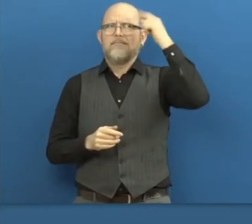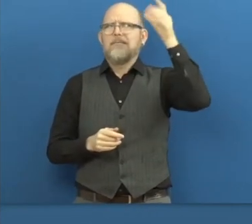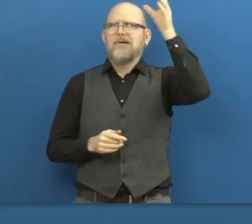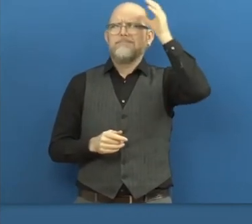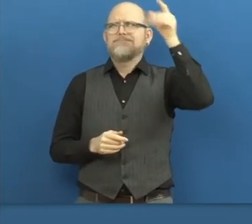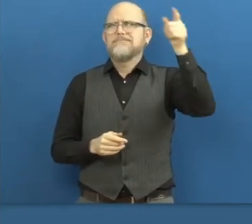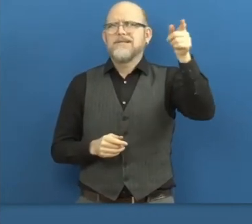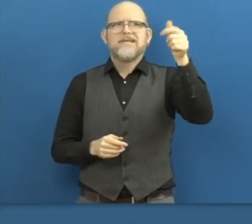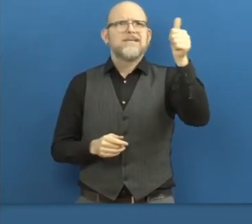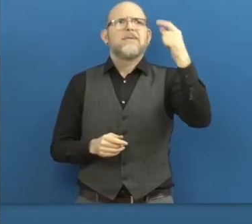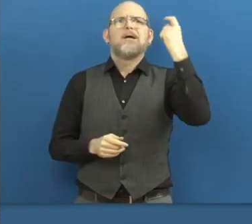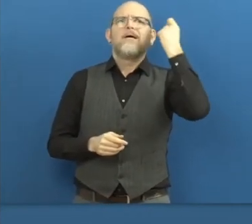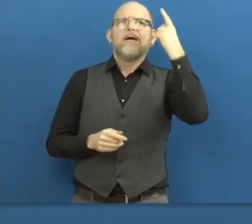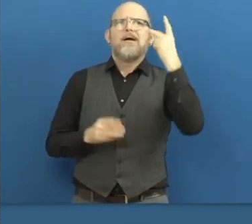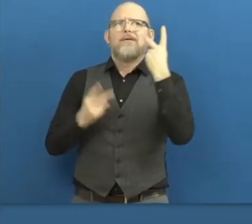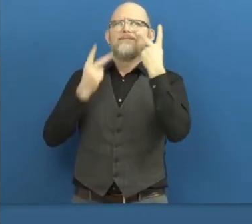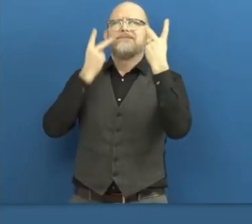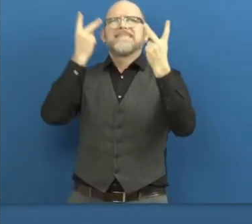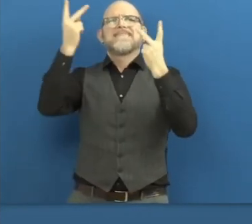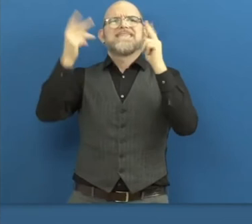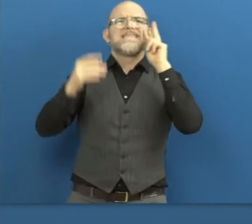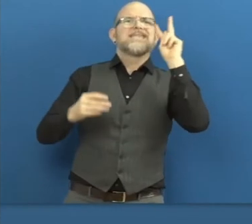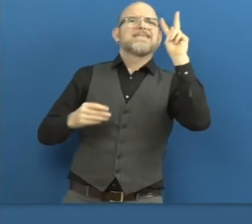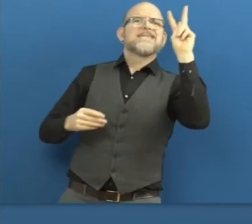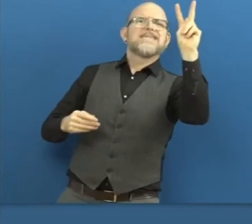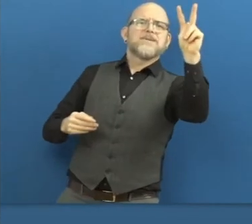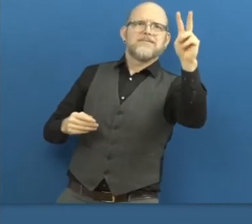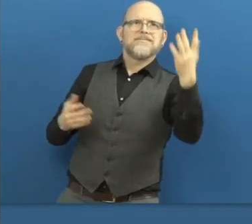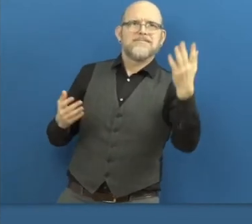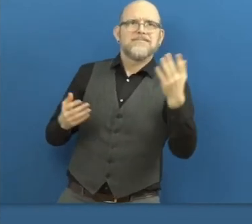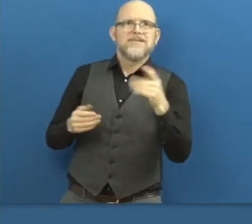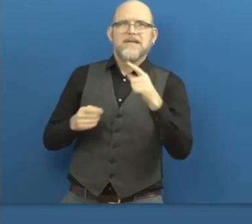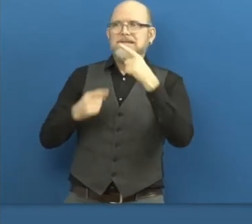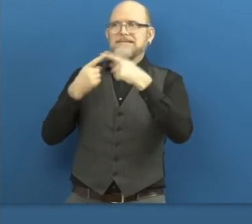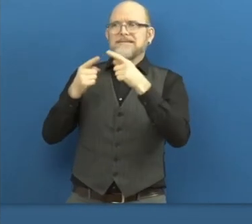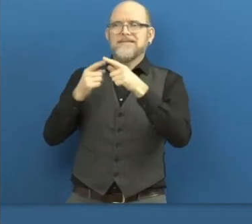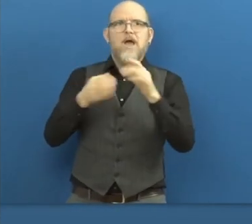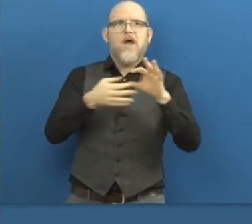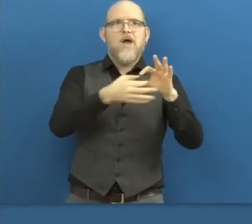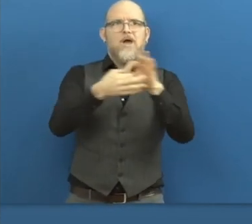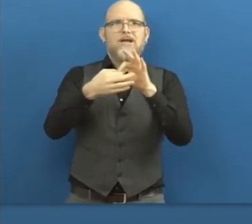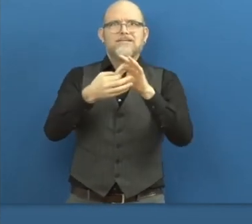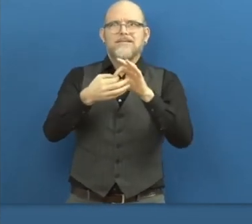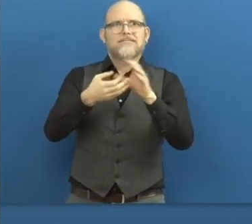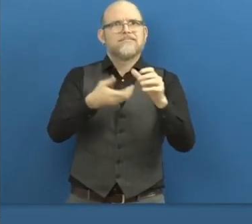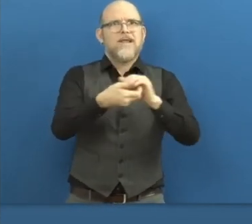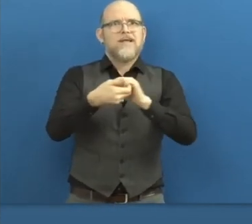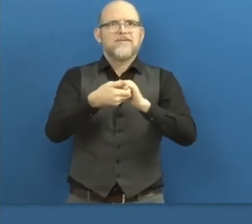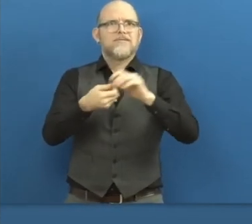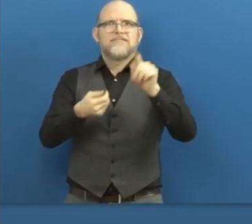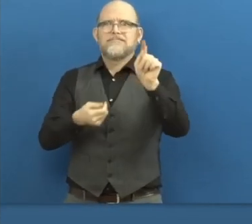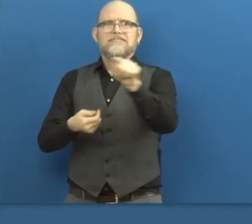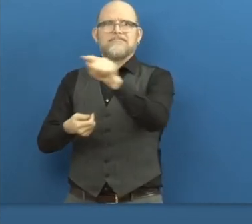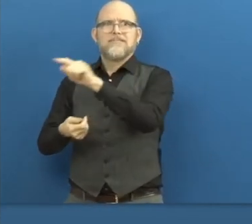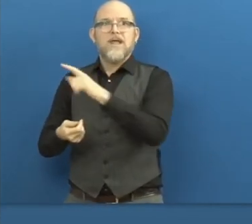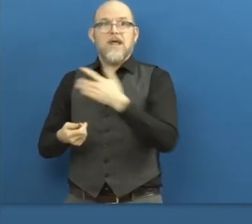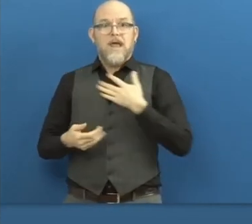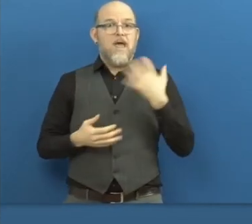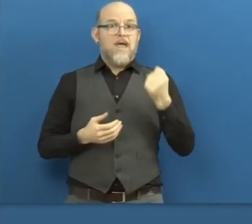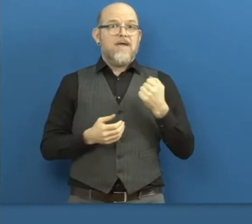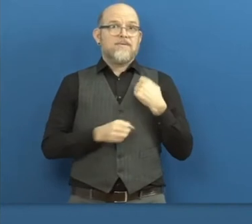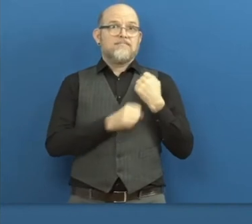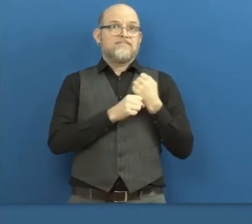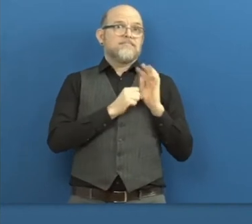to see a lot of different, very good organizations and my colleagues represented here. We represent so many